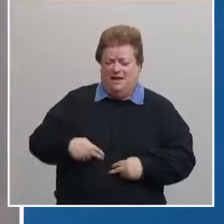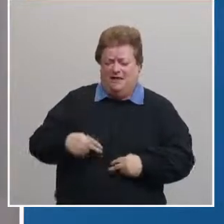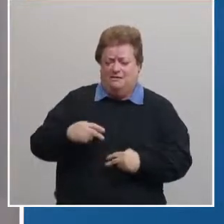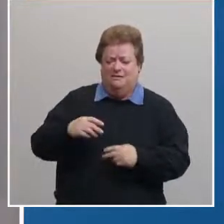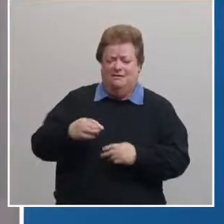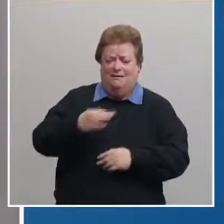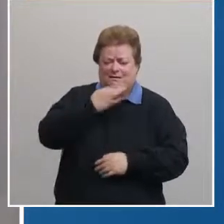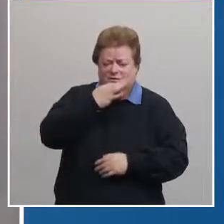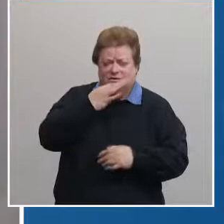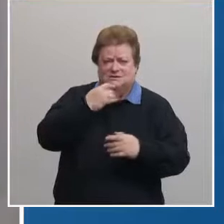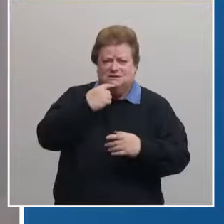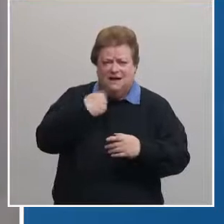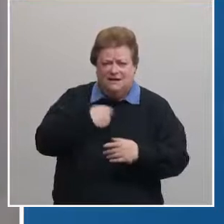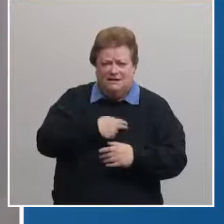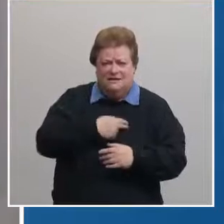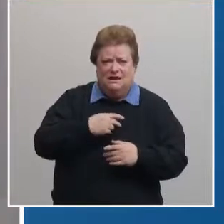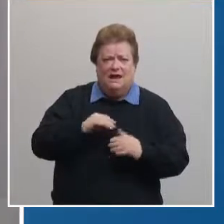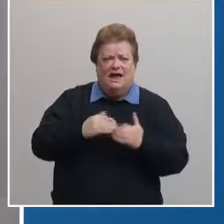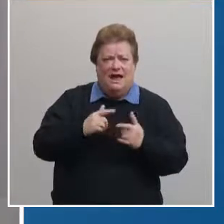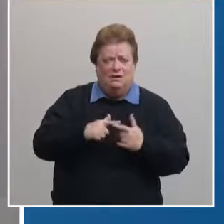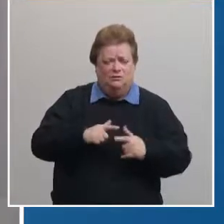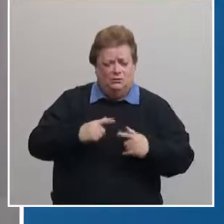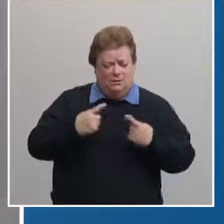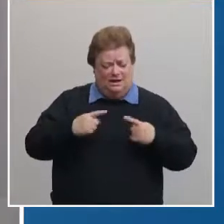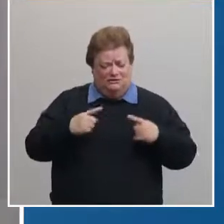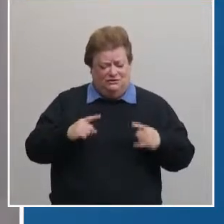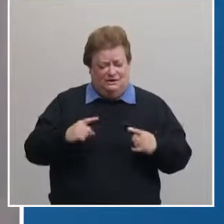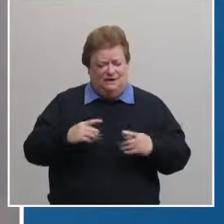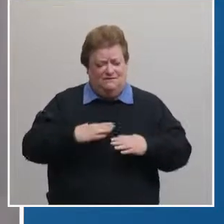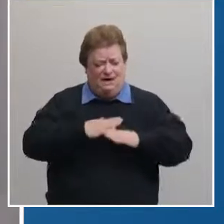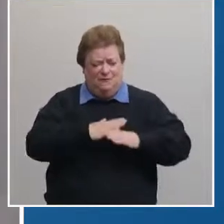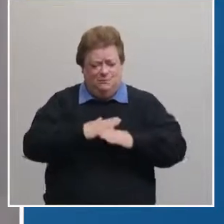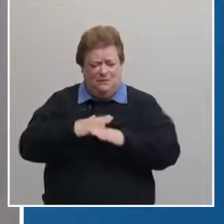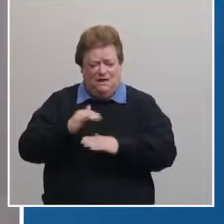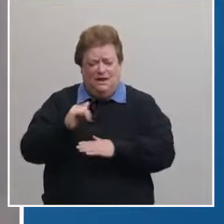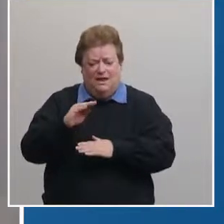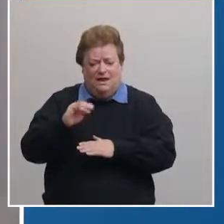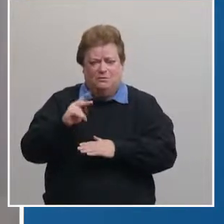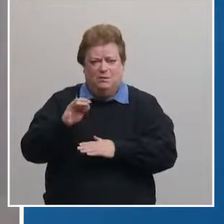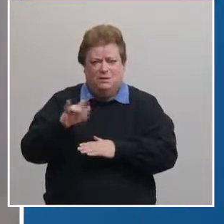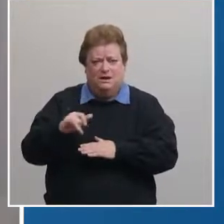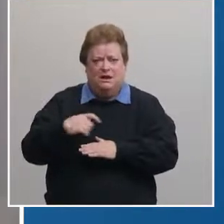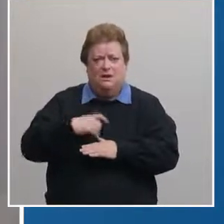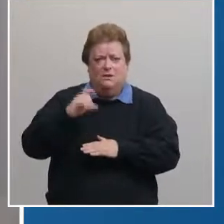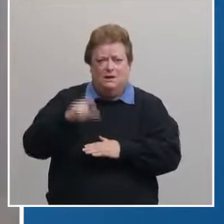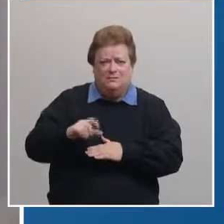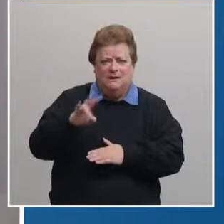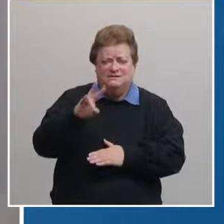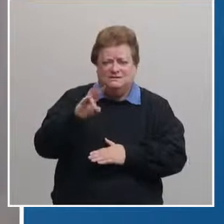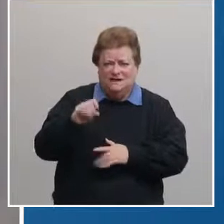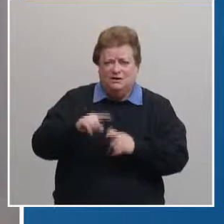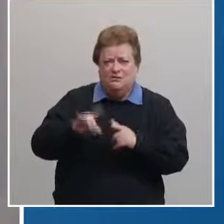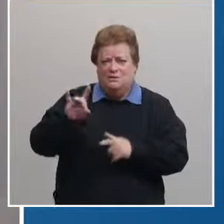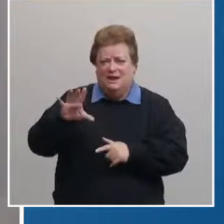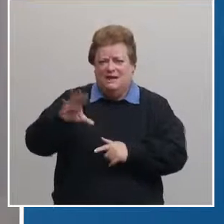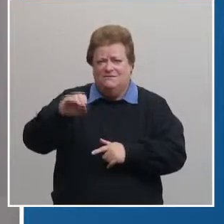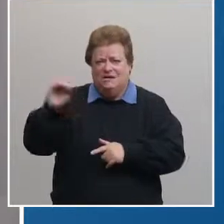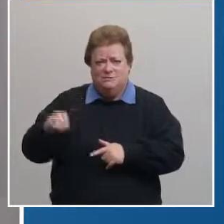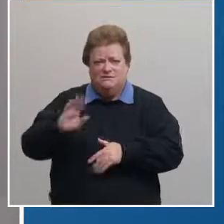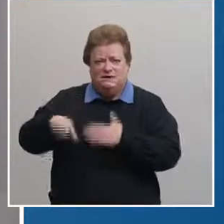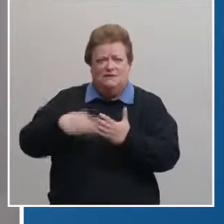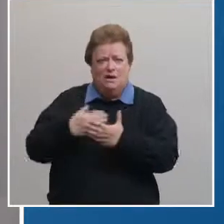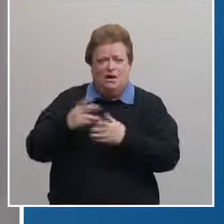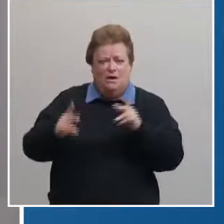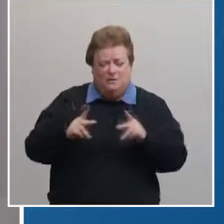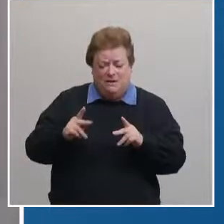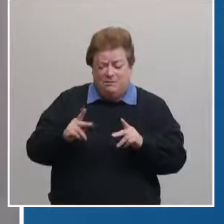vaccine to help us achieve herd immunity we need anywhere from 70 to 85 percent of people and ideally even more than that to